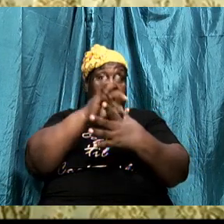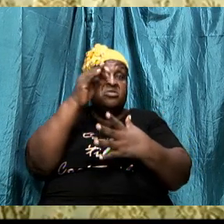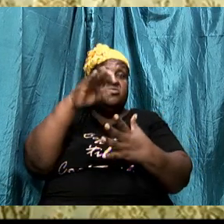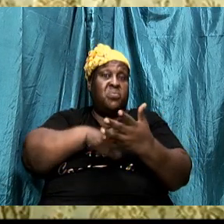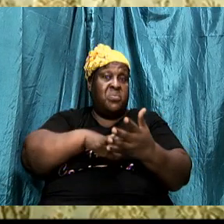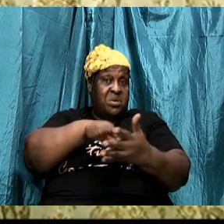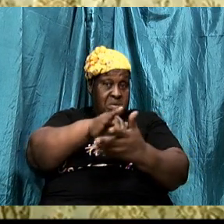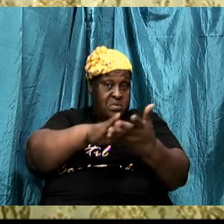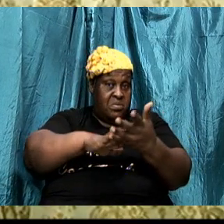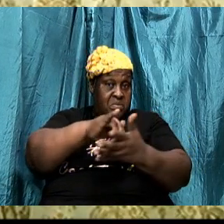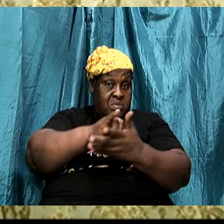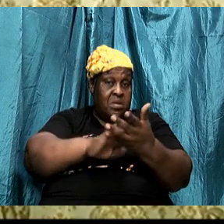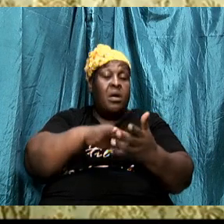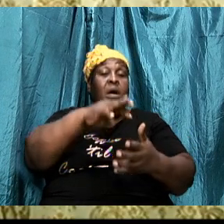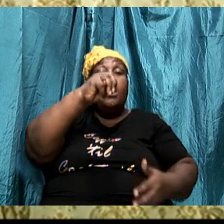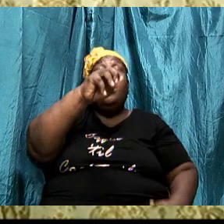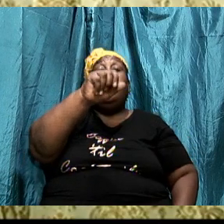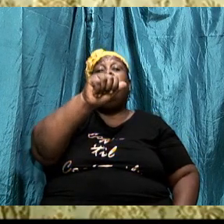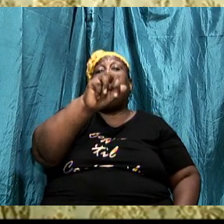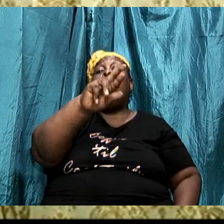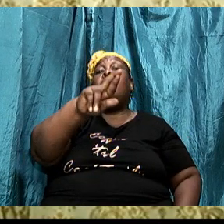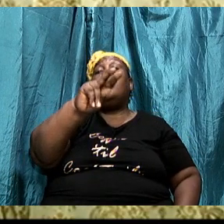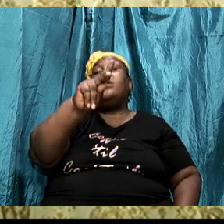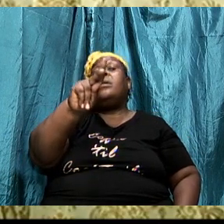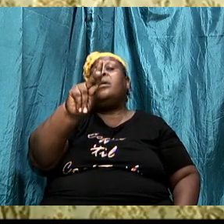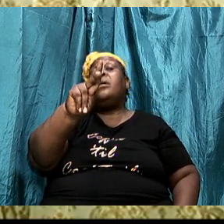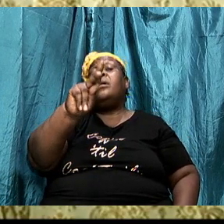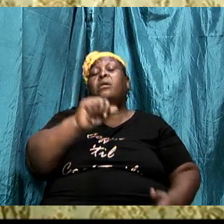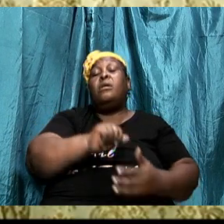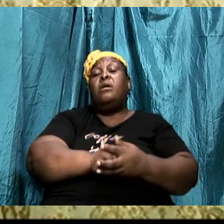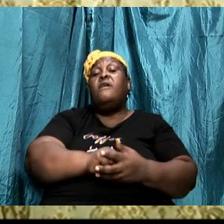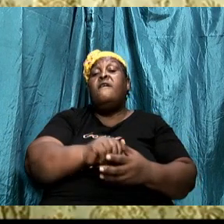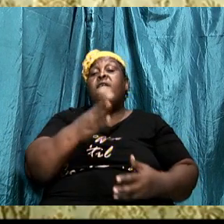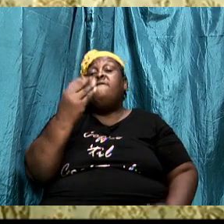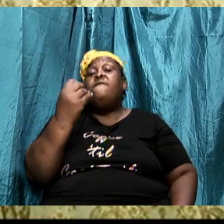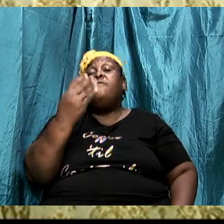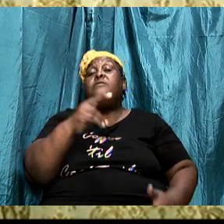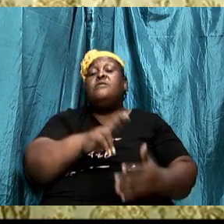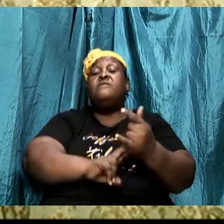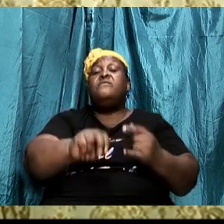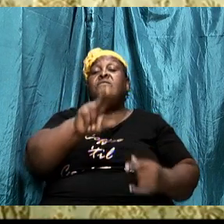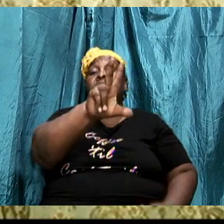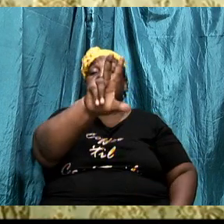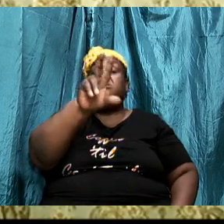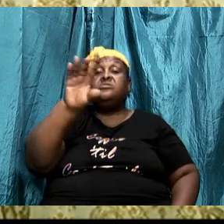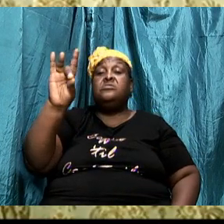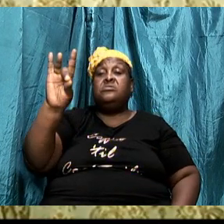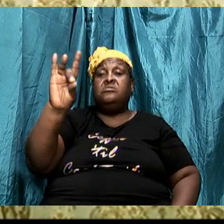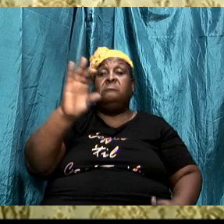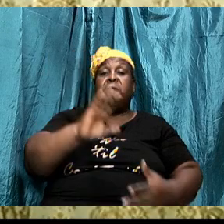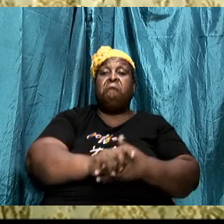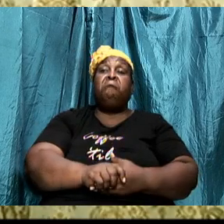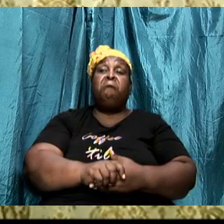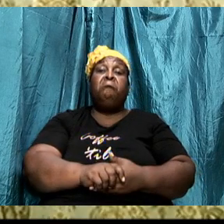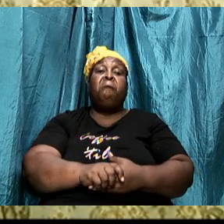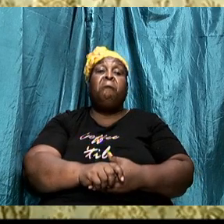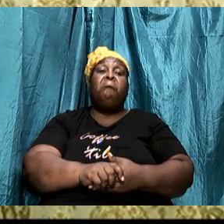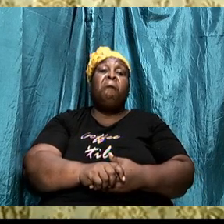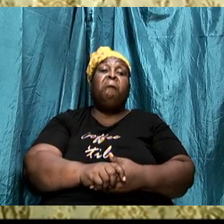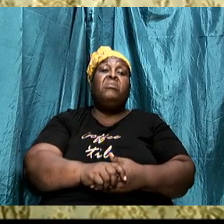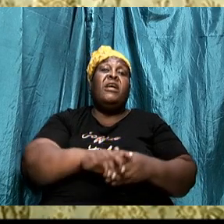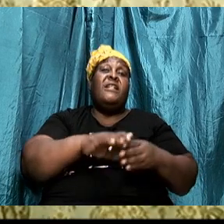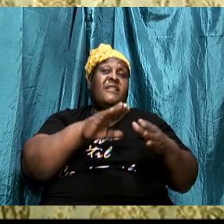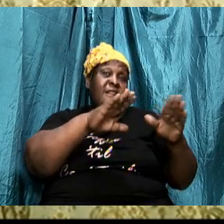down Mark 14 verses 38. Left on our own devices, we will fall